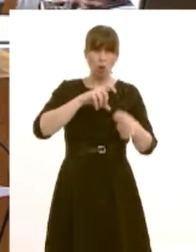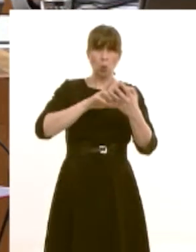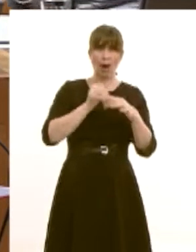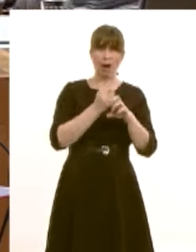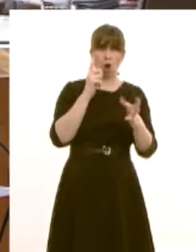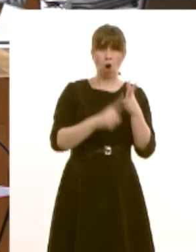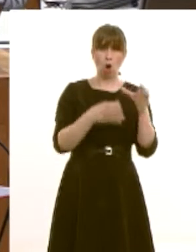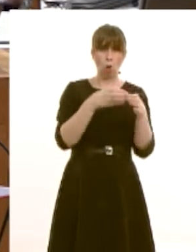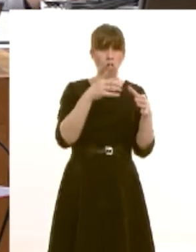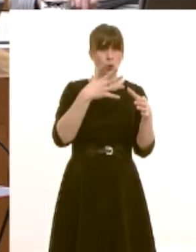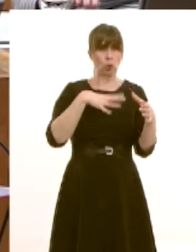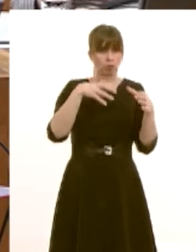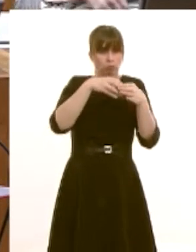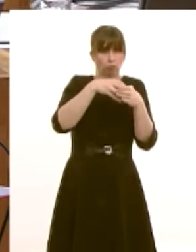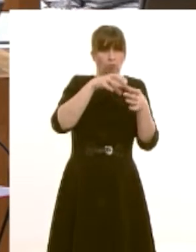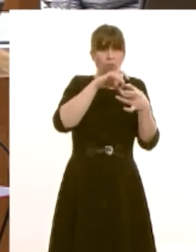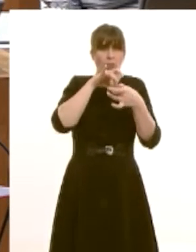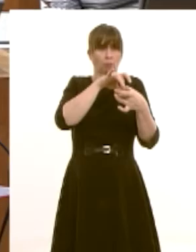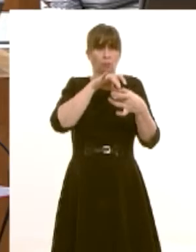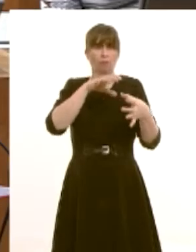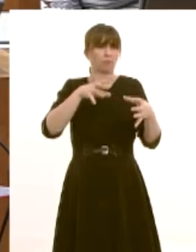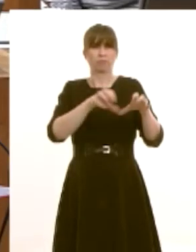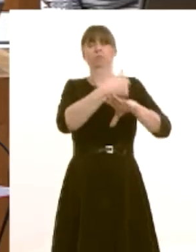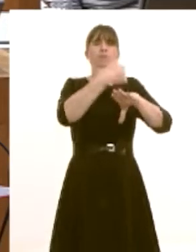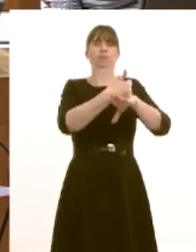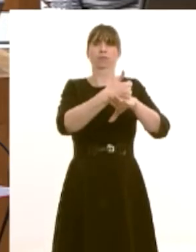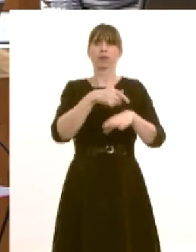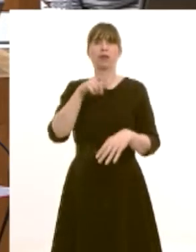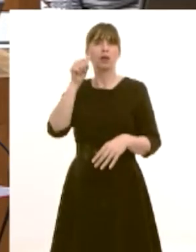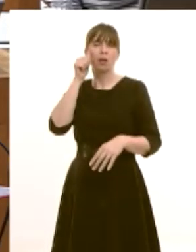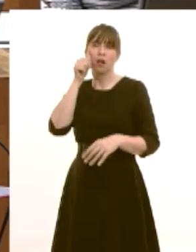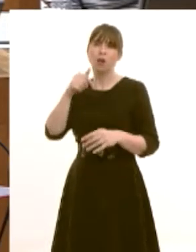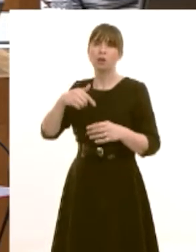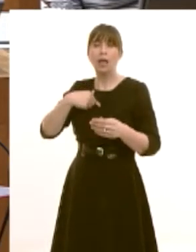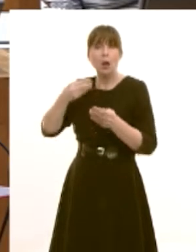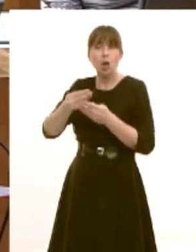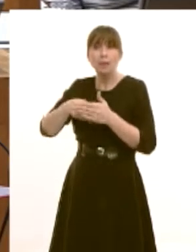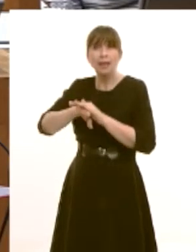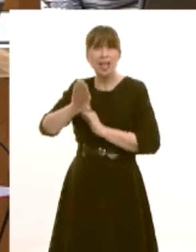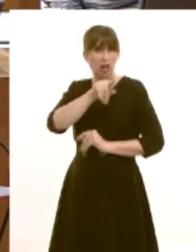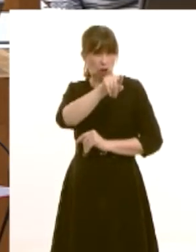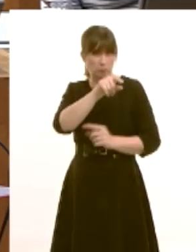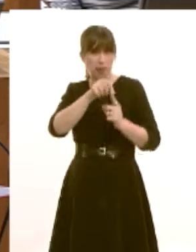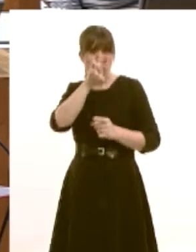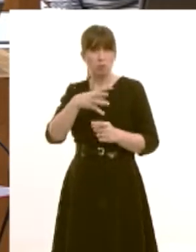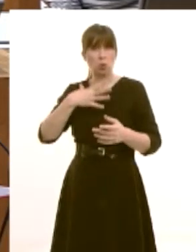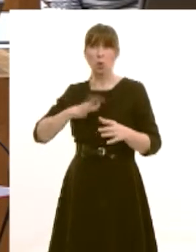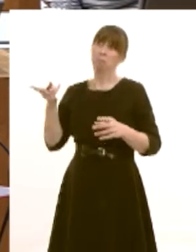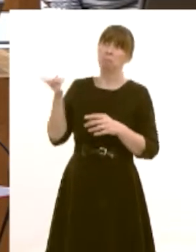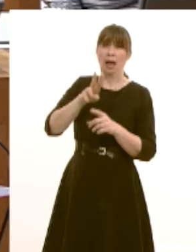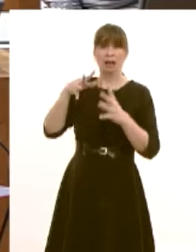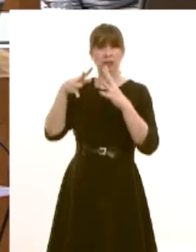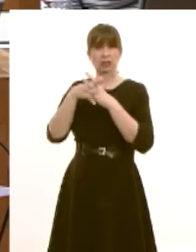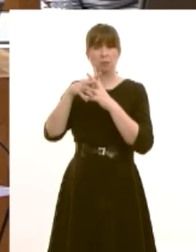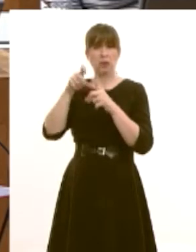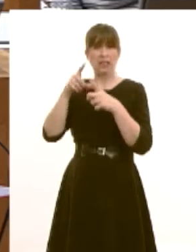the answer to uh the to economic development despite the great success we've been having is to reintroduce the wda to go